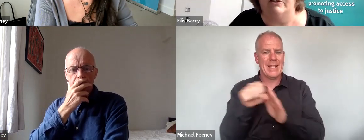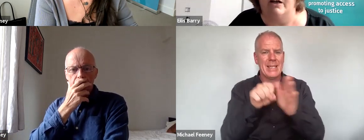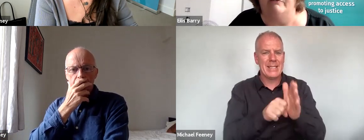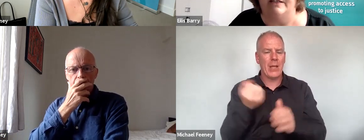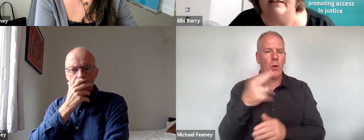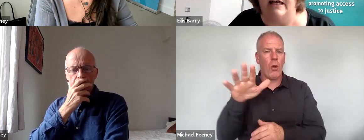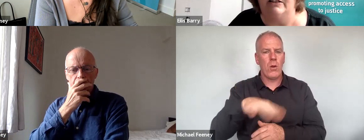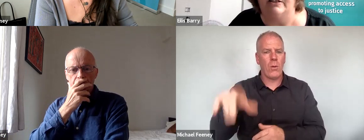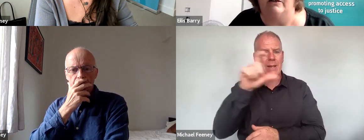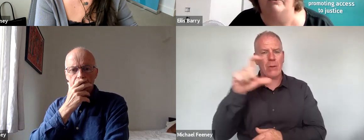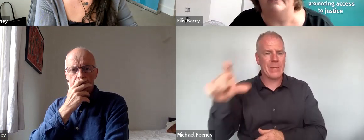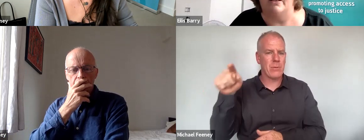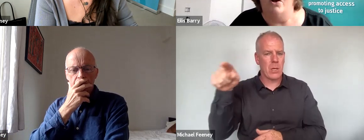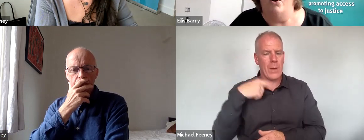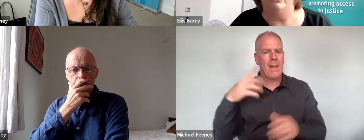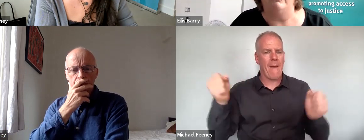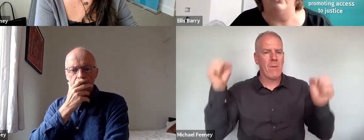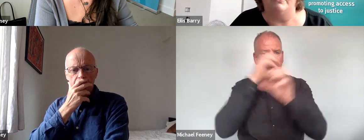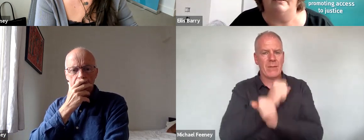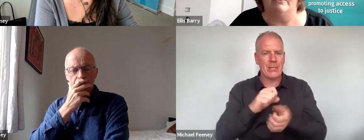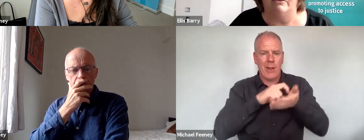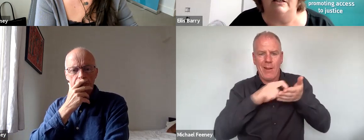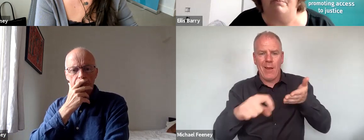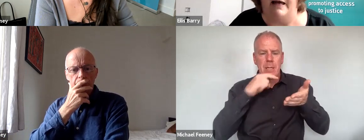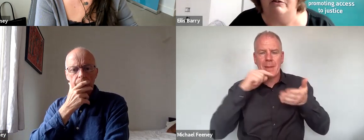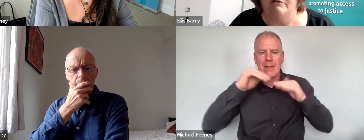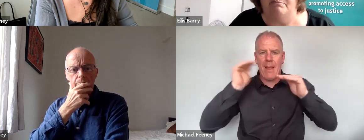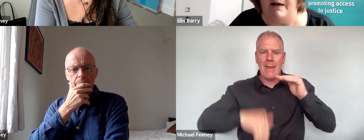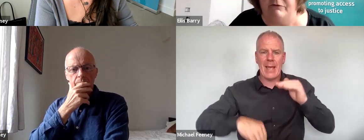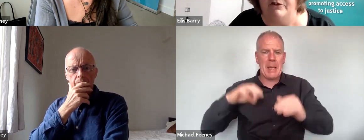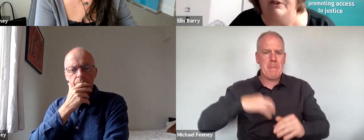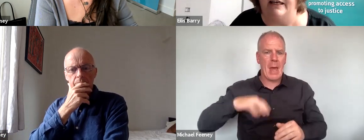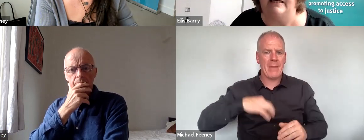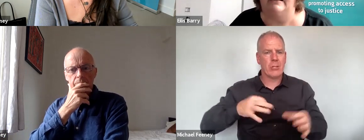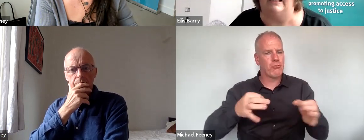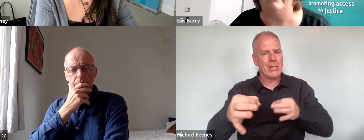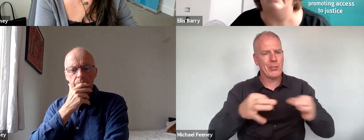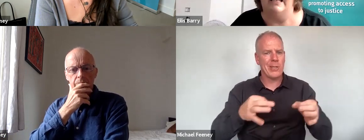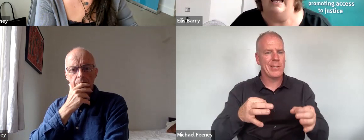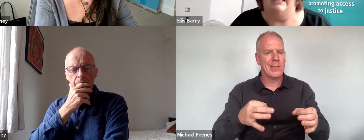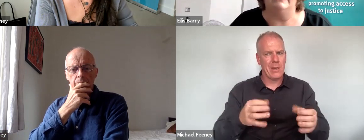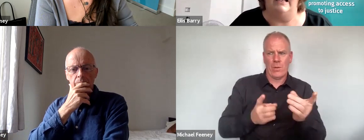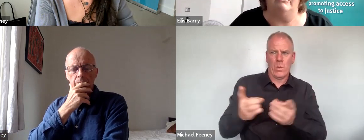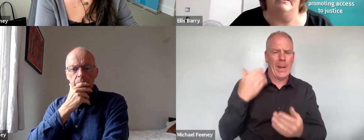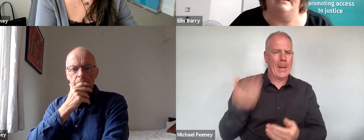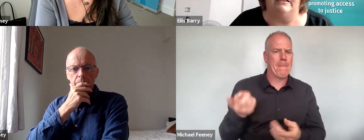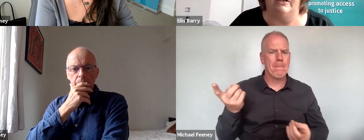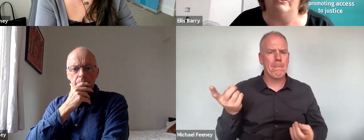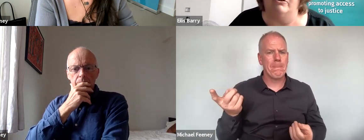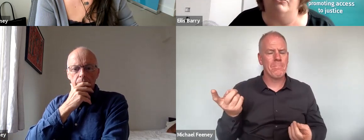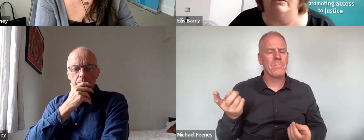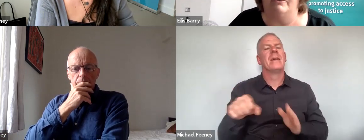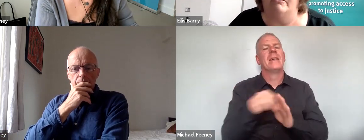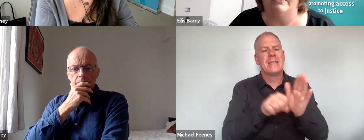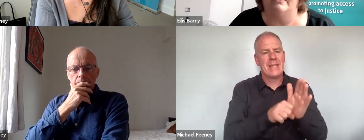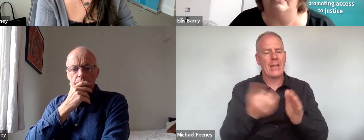very strict confidentiality clauses, which reduces the strategic benefit of taking the claims and allows the state